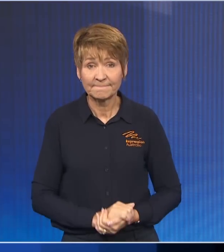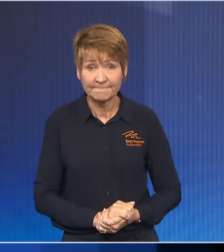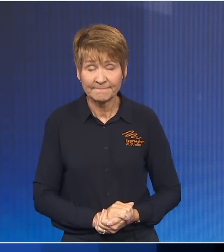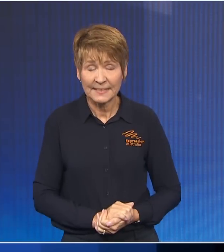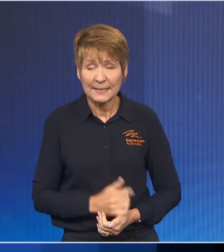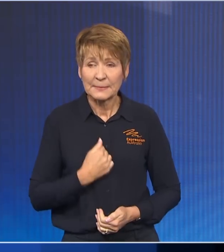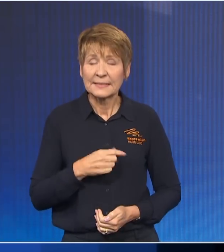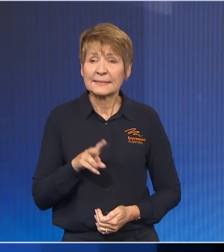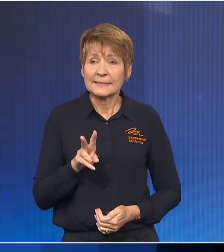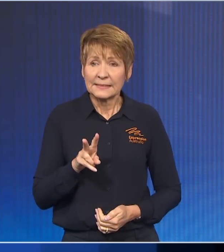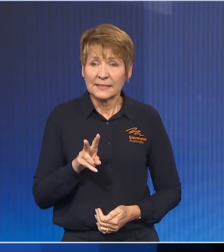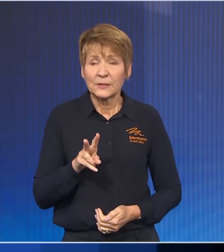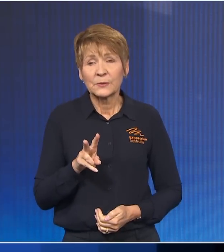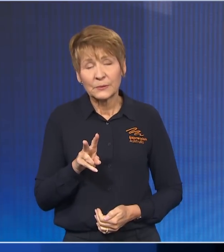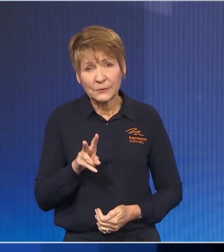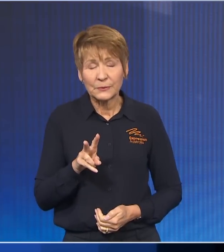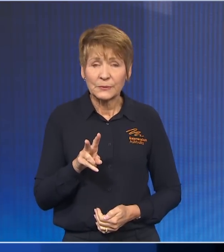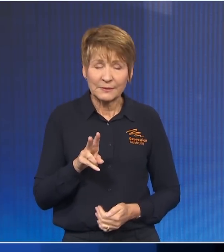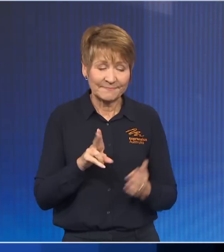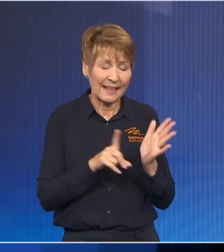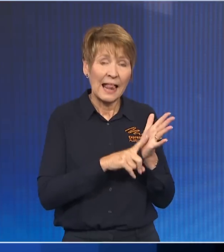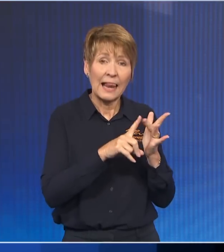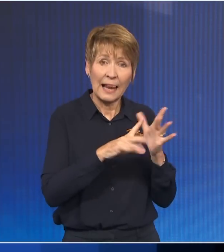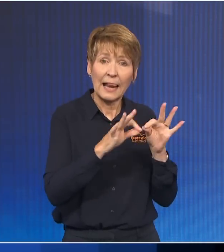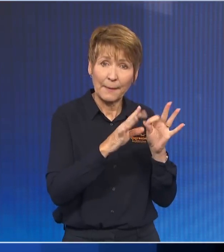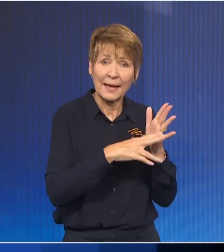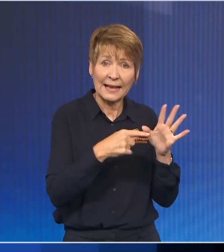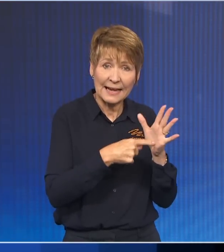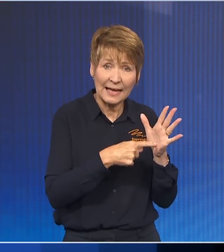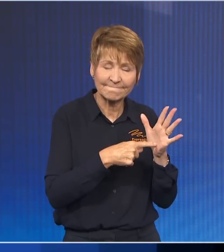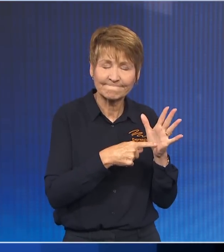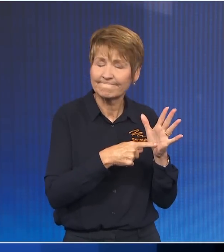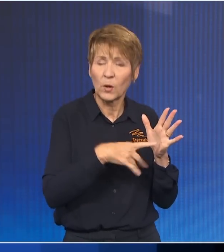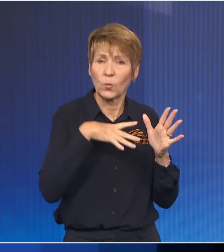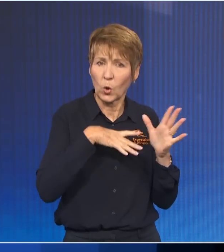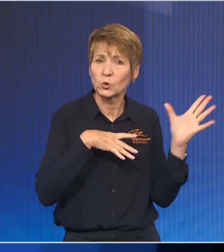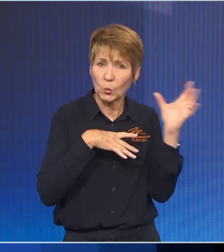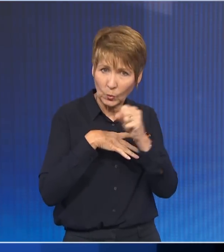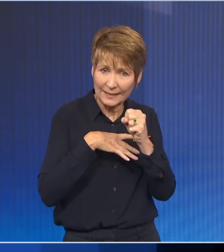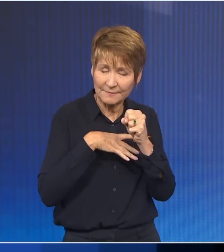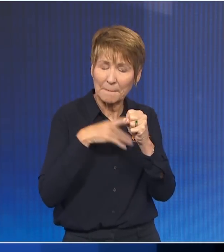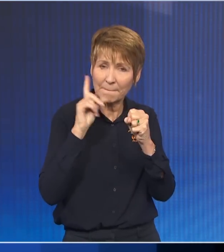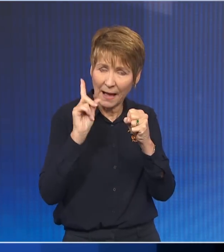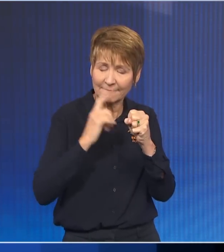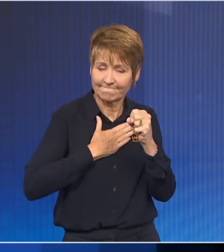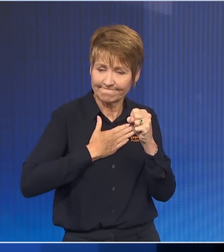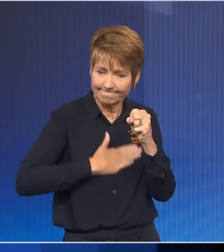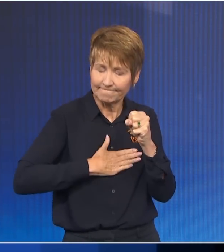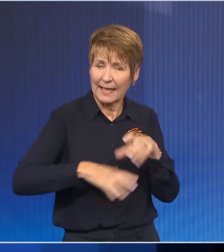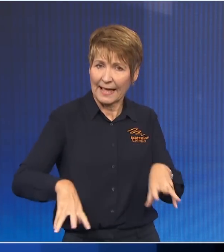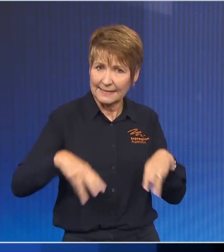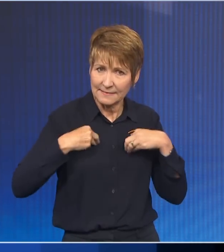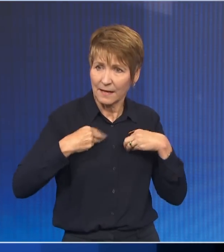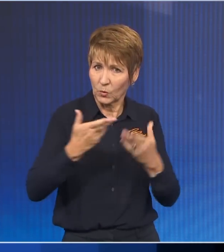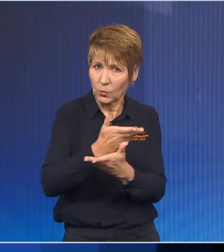obviously the Coalition had been looking for, we respect the decision of the Australian people. And I recall the words of Prime